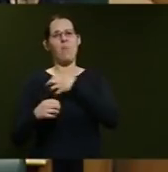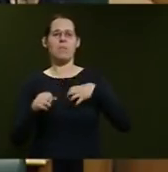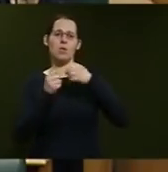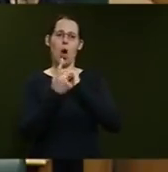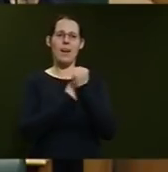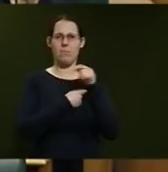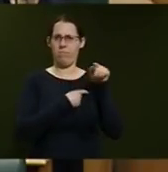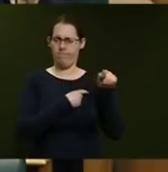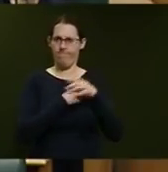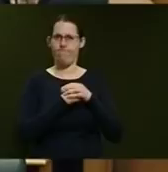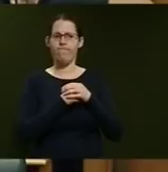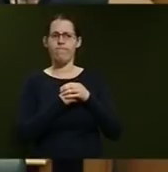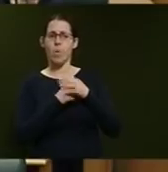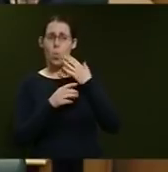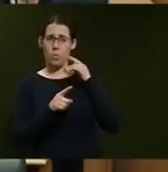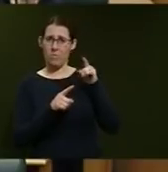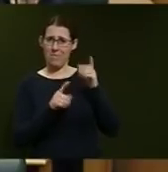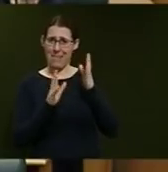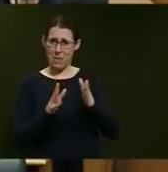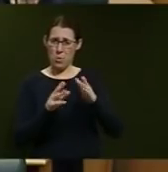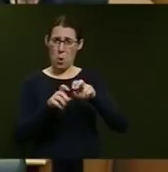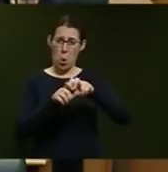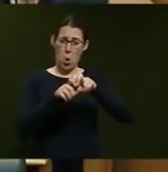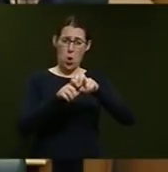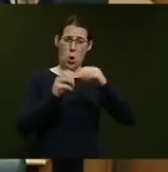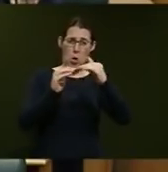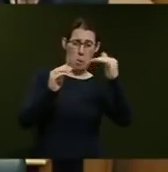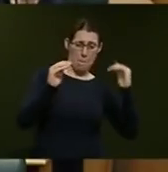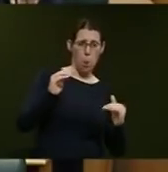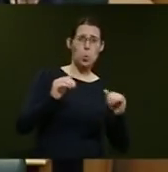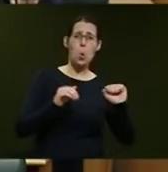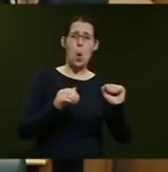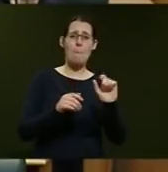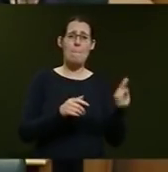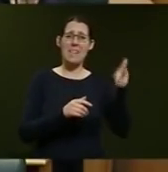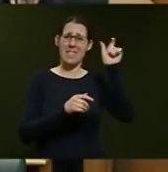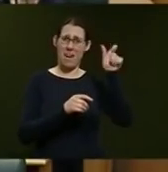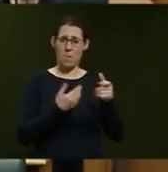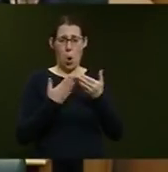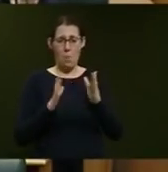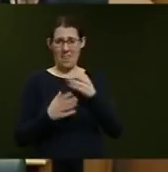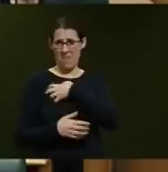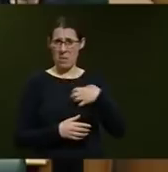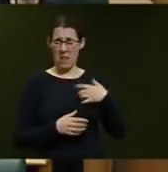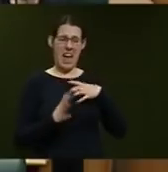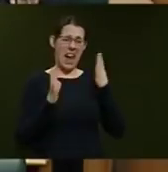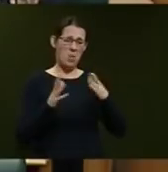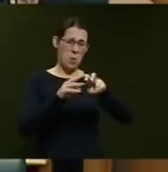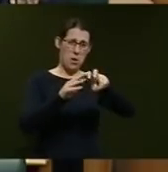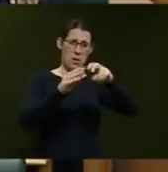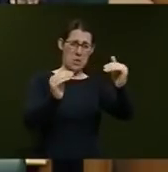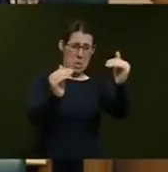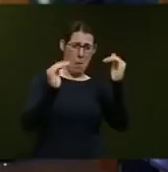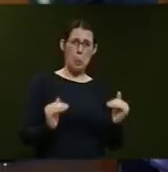she has had to demote her Minister for Open Government for not being open and transparent in her answers to written questions?